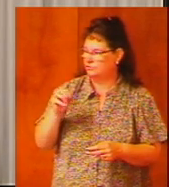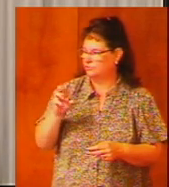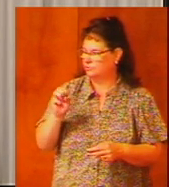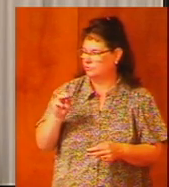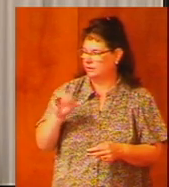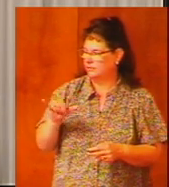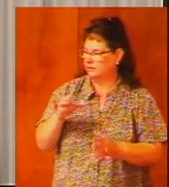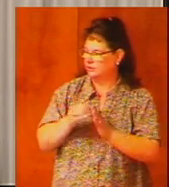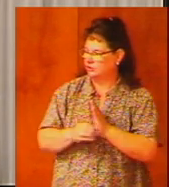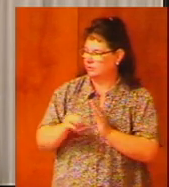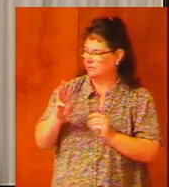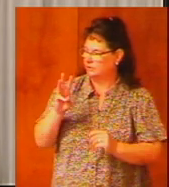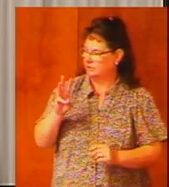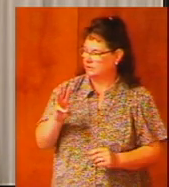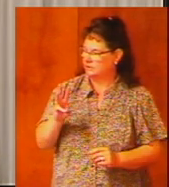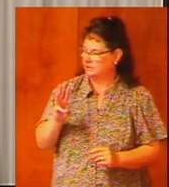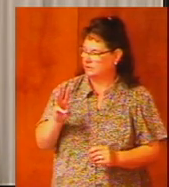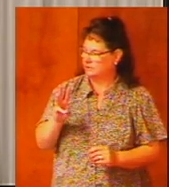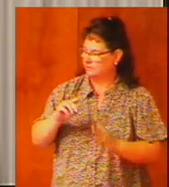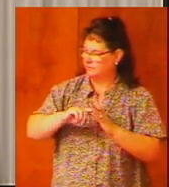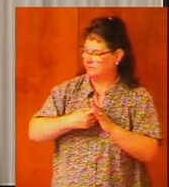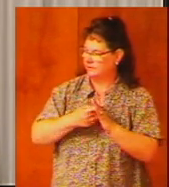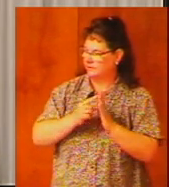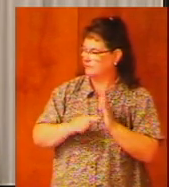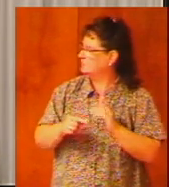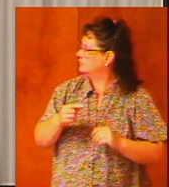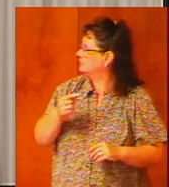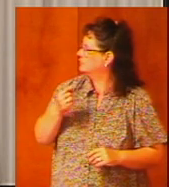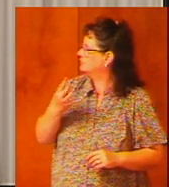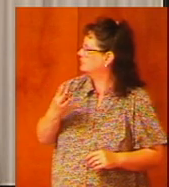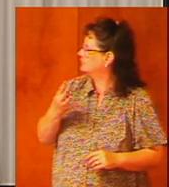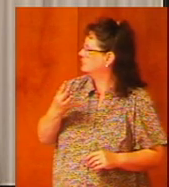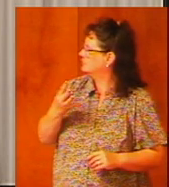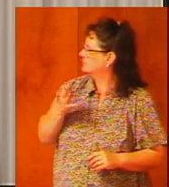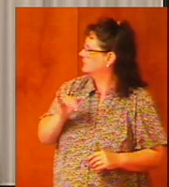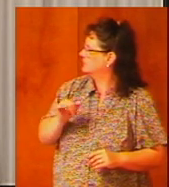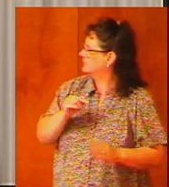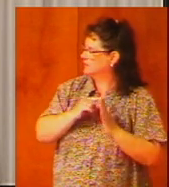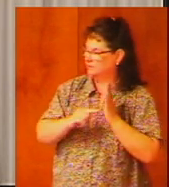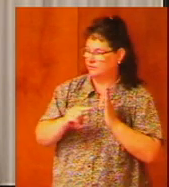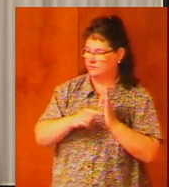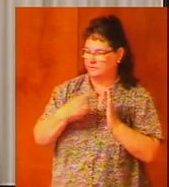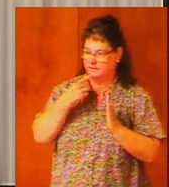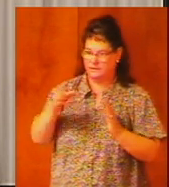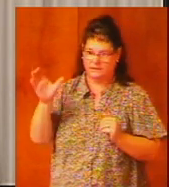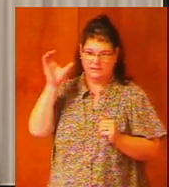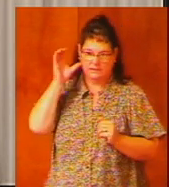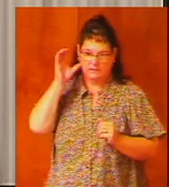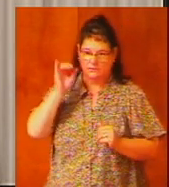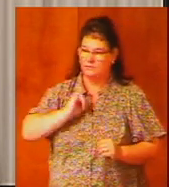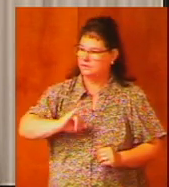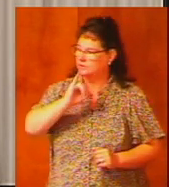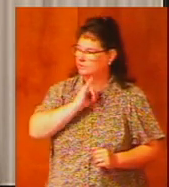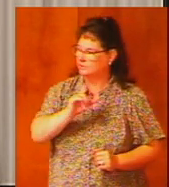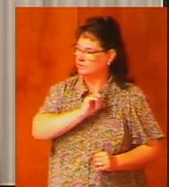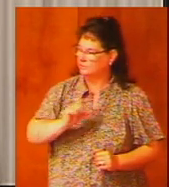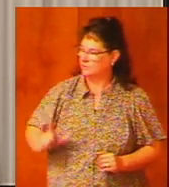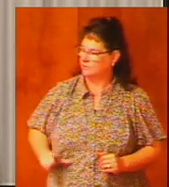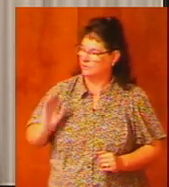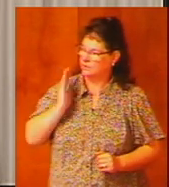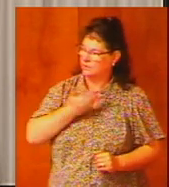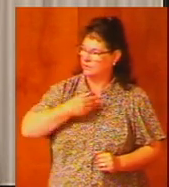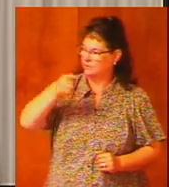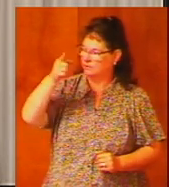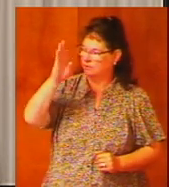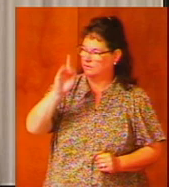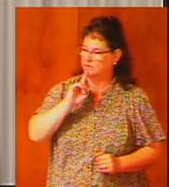6 beginning in verse 4 that text reads hear O Israel the Lord our God the